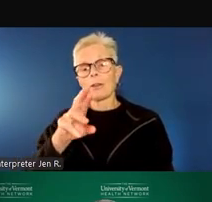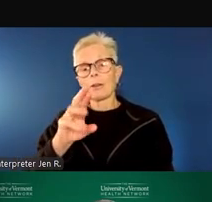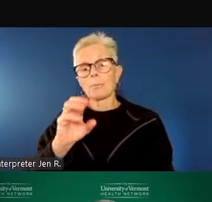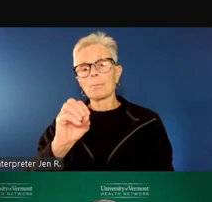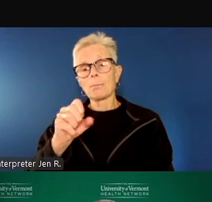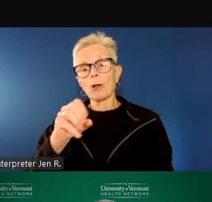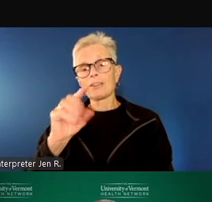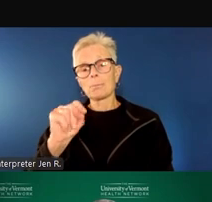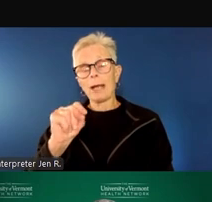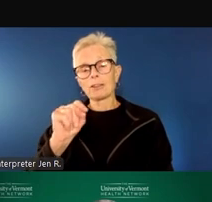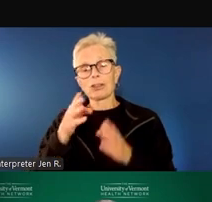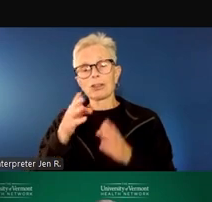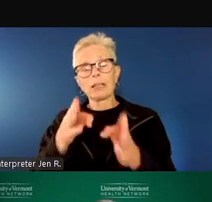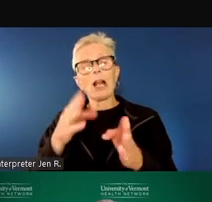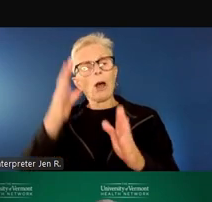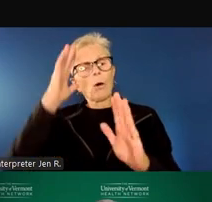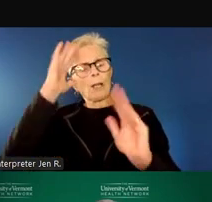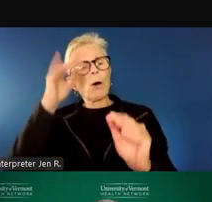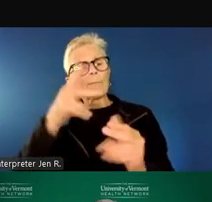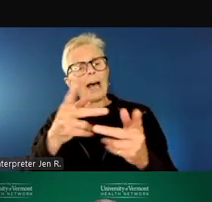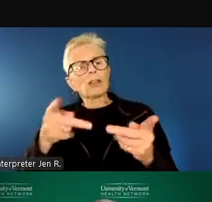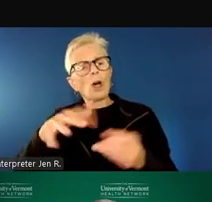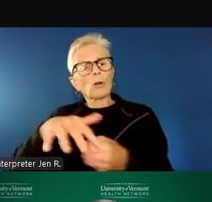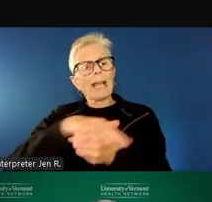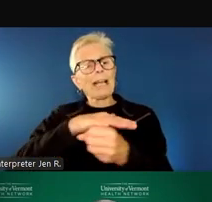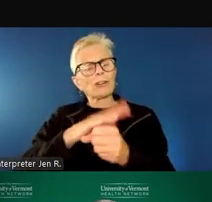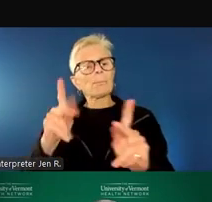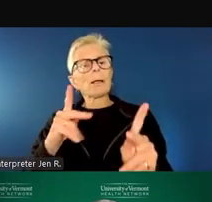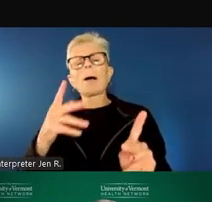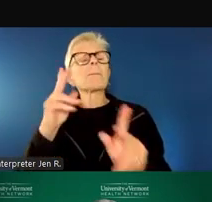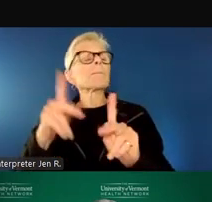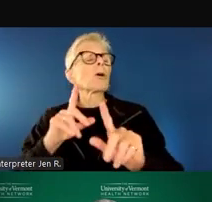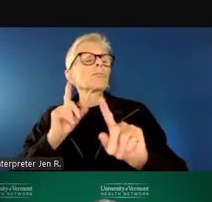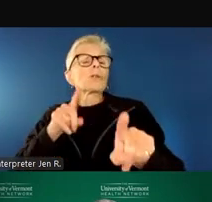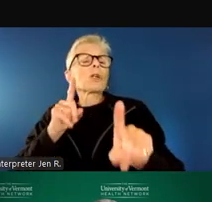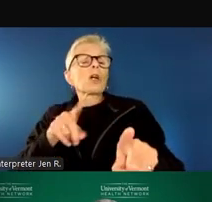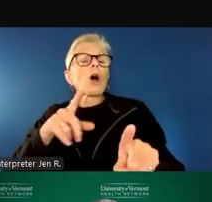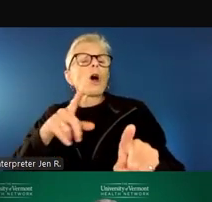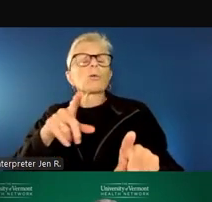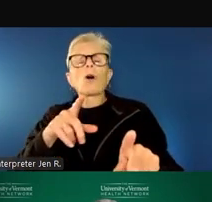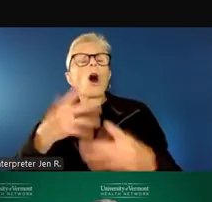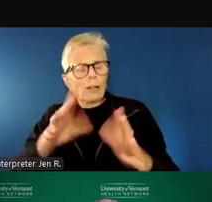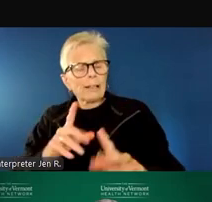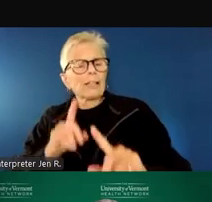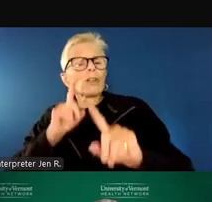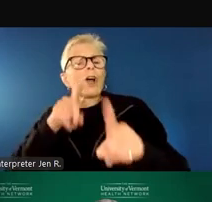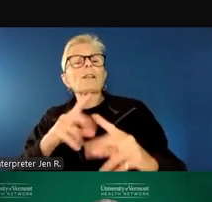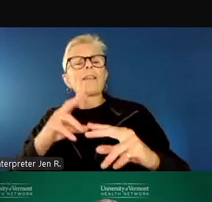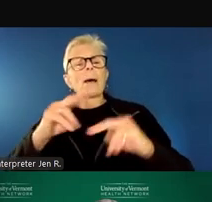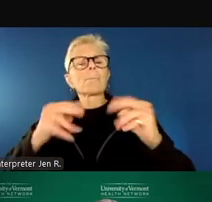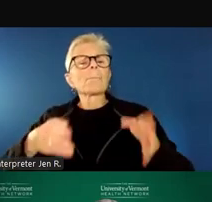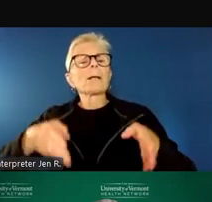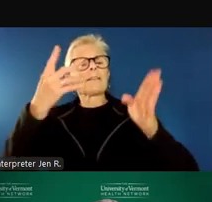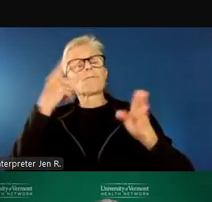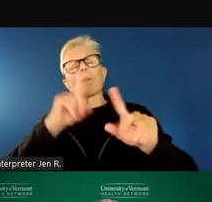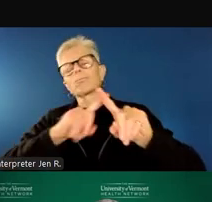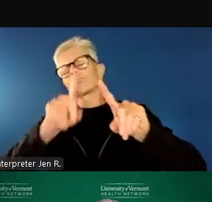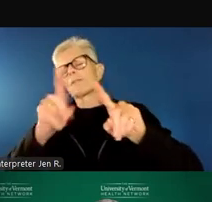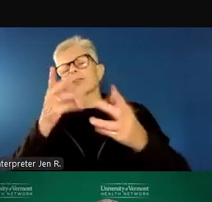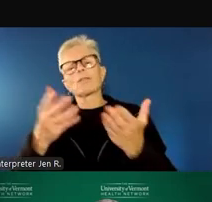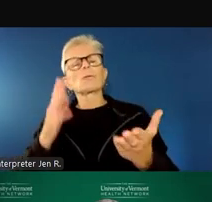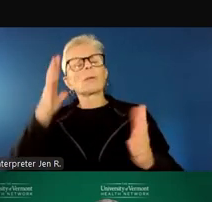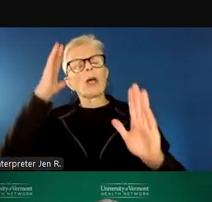destigmatizing and that people come to this location for many different types of services. As Maureen mentioned, we were